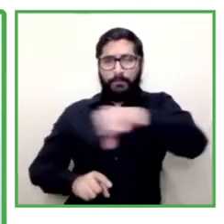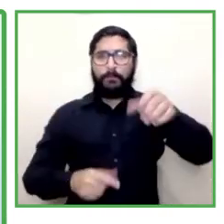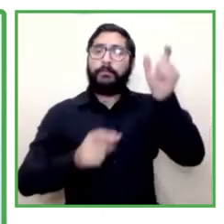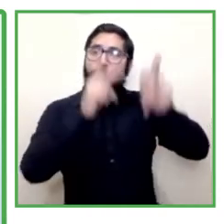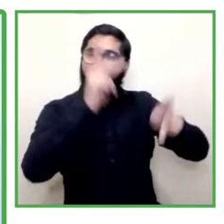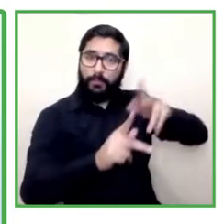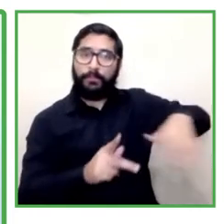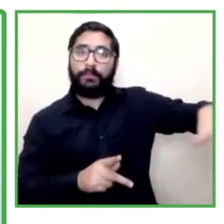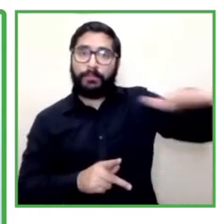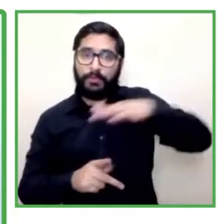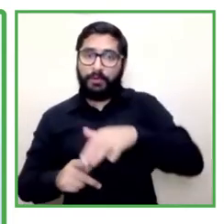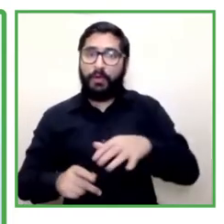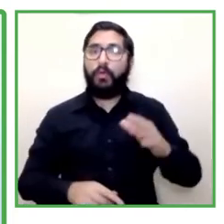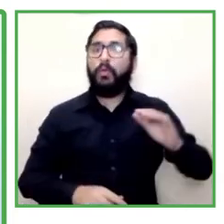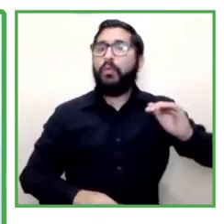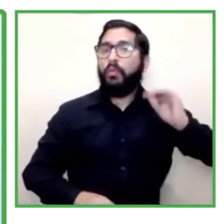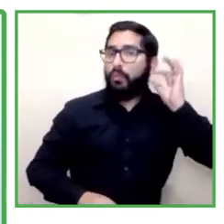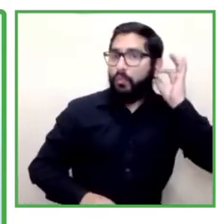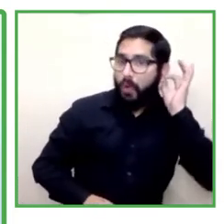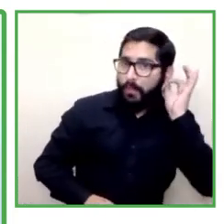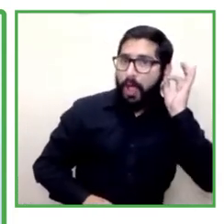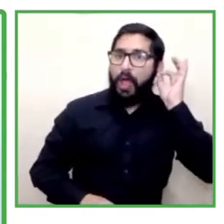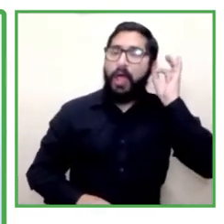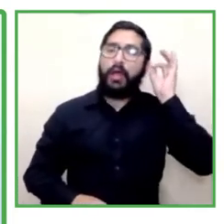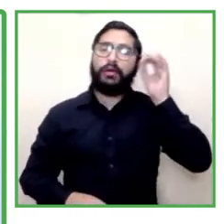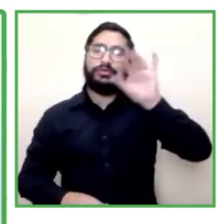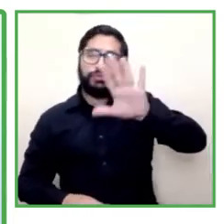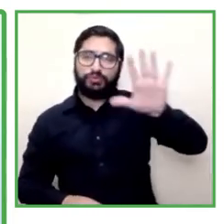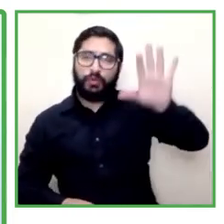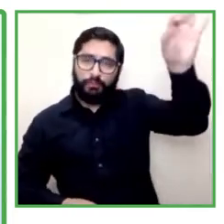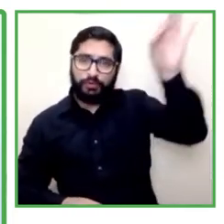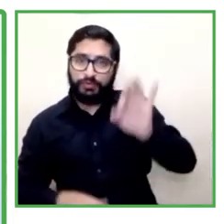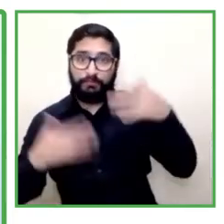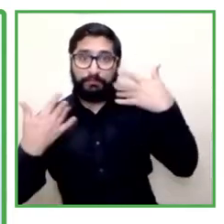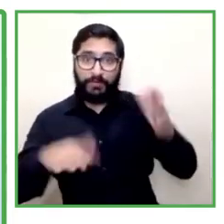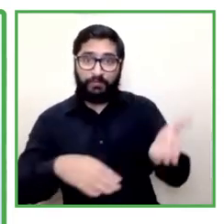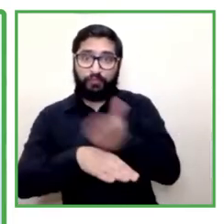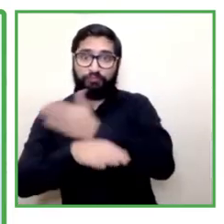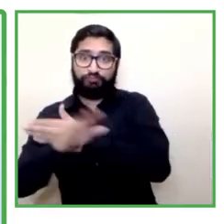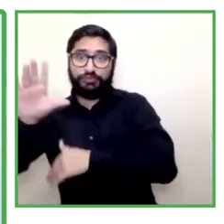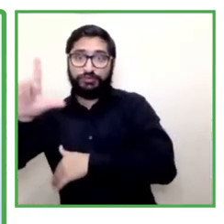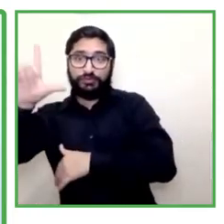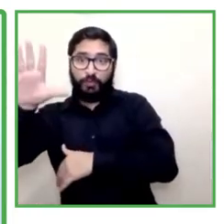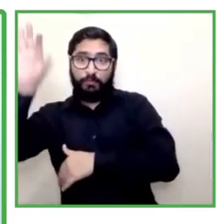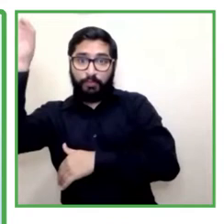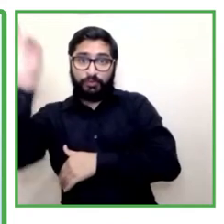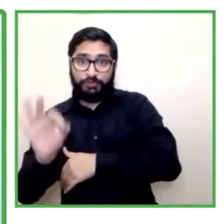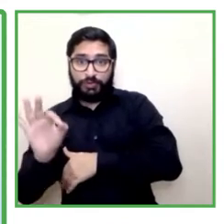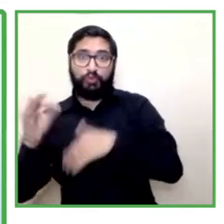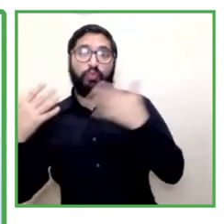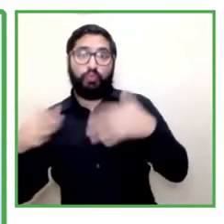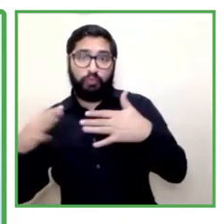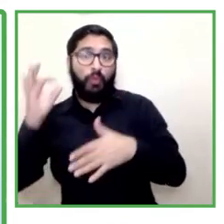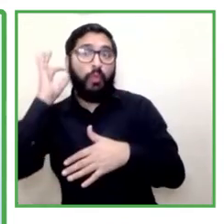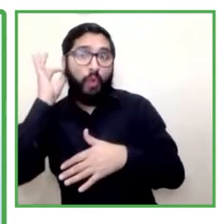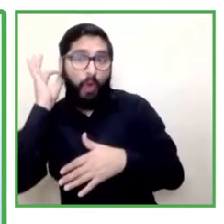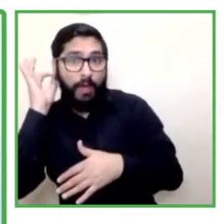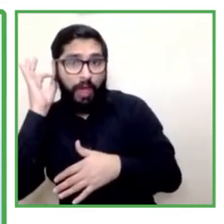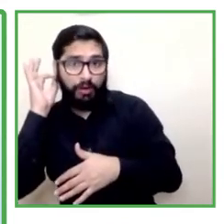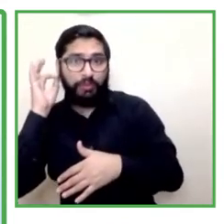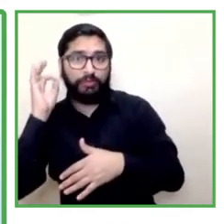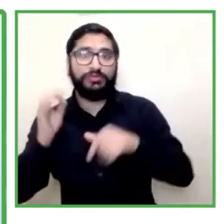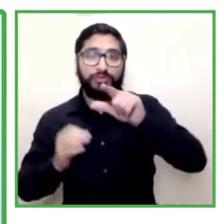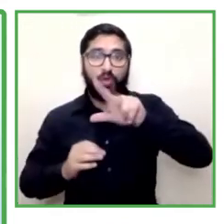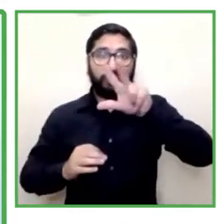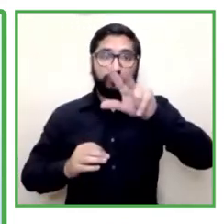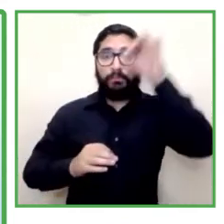50 percent presence of women and we've had even higher percentages 75 percent of